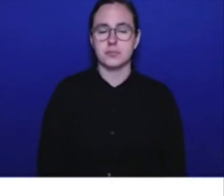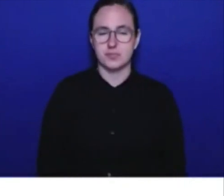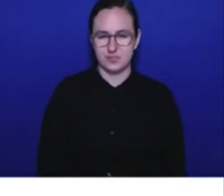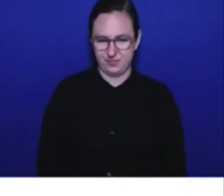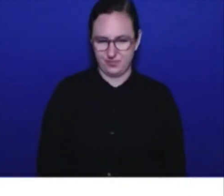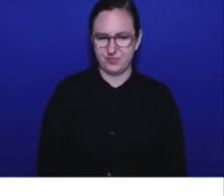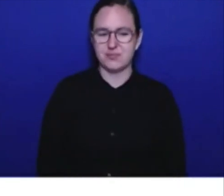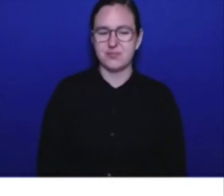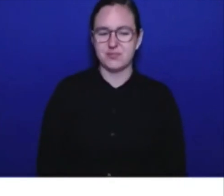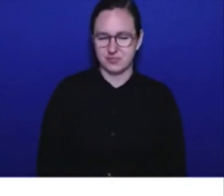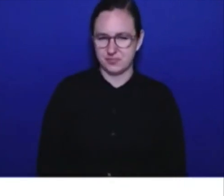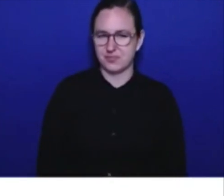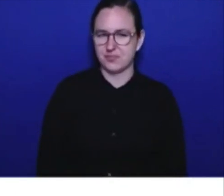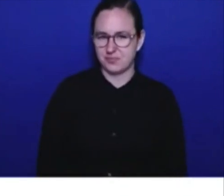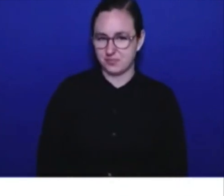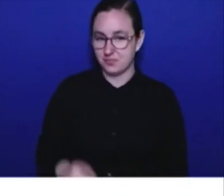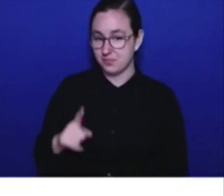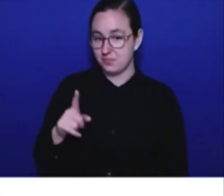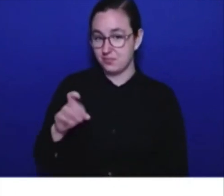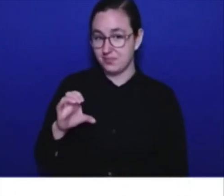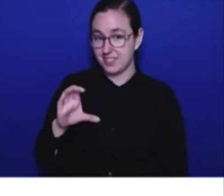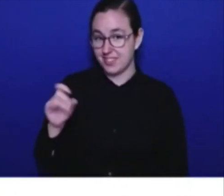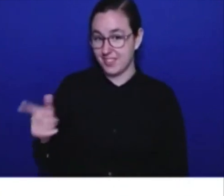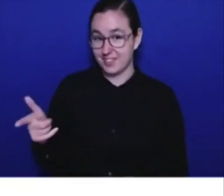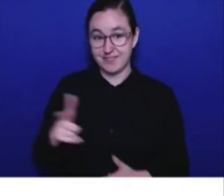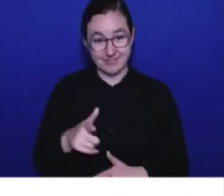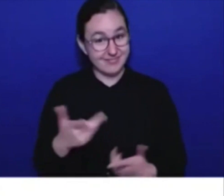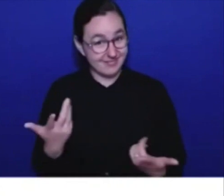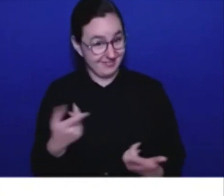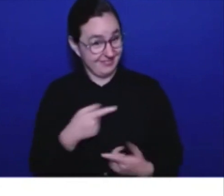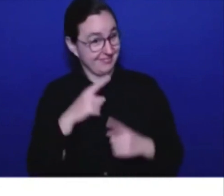He's smiling. That's a good sign. Nicholas.